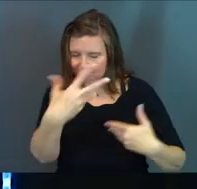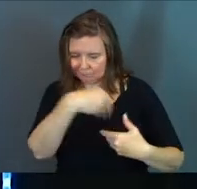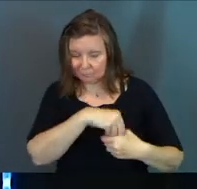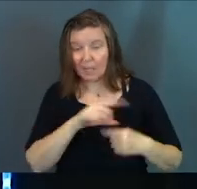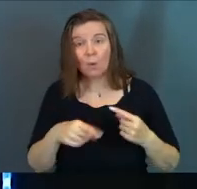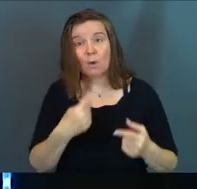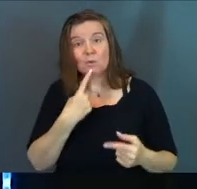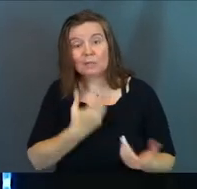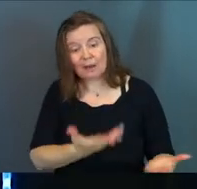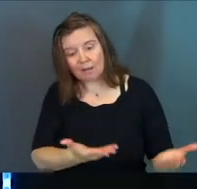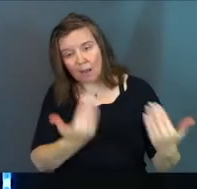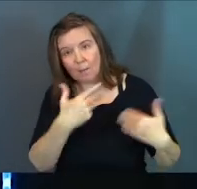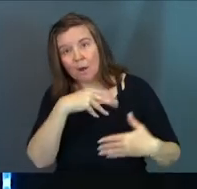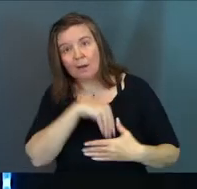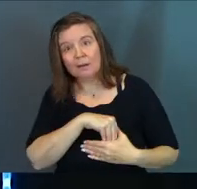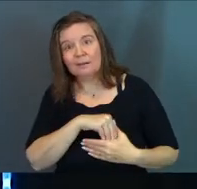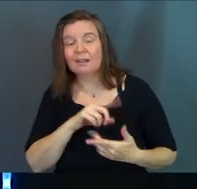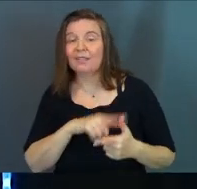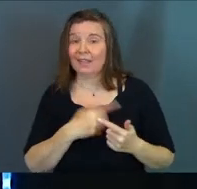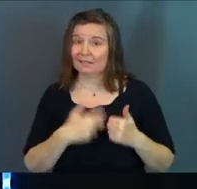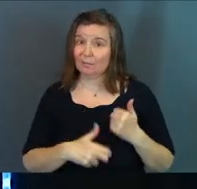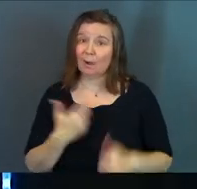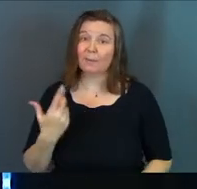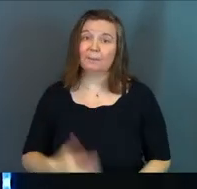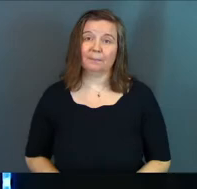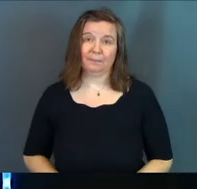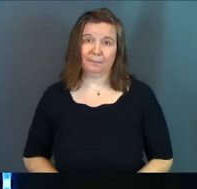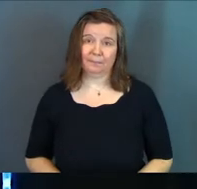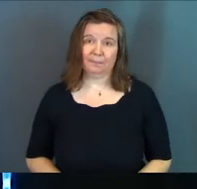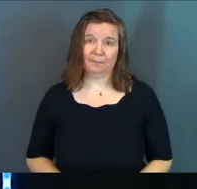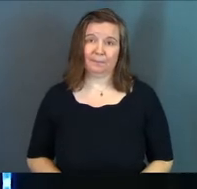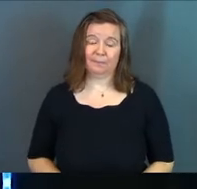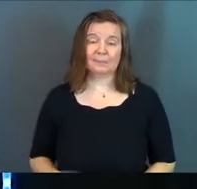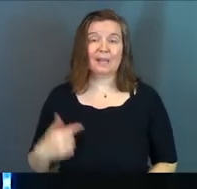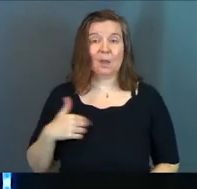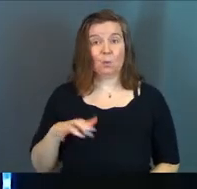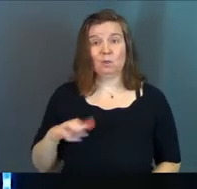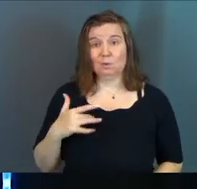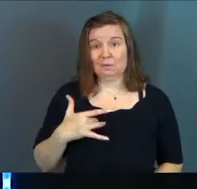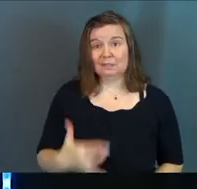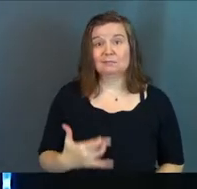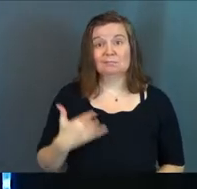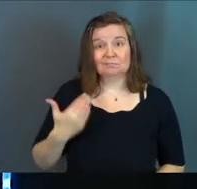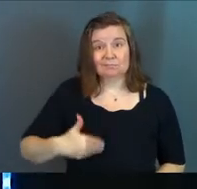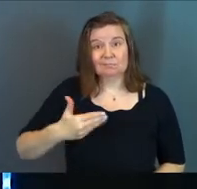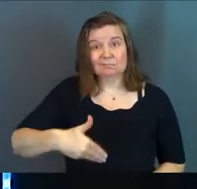And once you've said, come on in, that's a problem. And we do this.